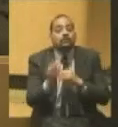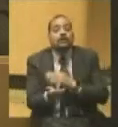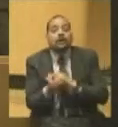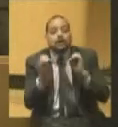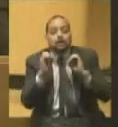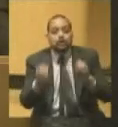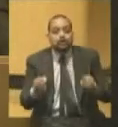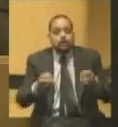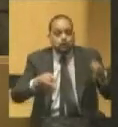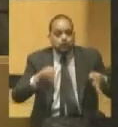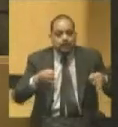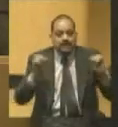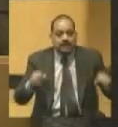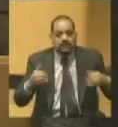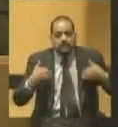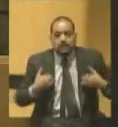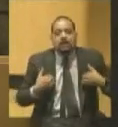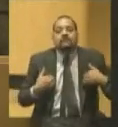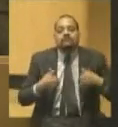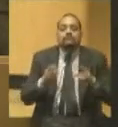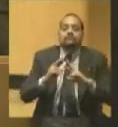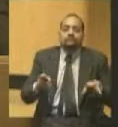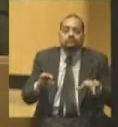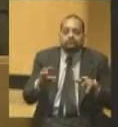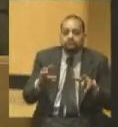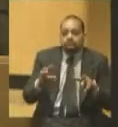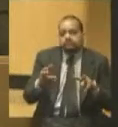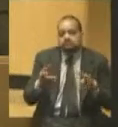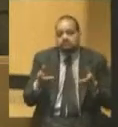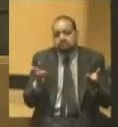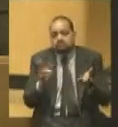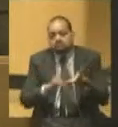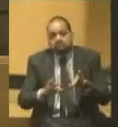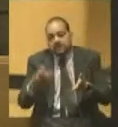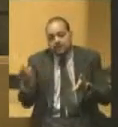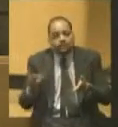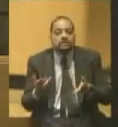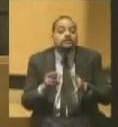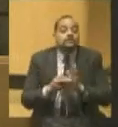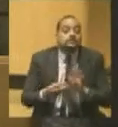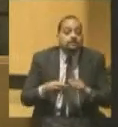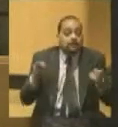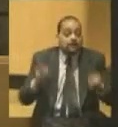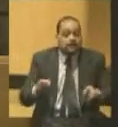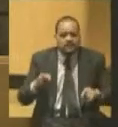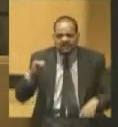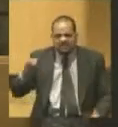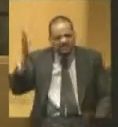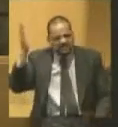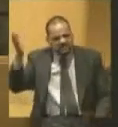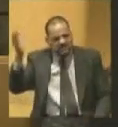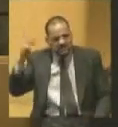Well, the arrest of a prominent Democratic politician for simply giving a political speech ignited Democratic